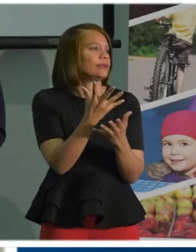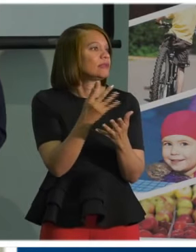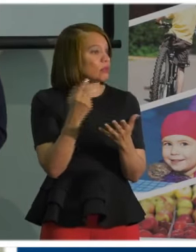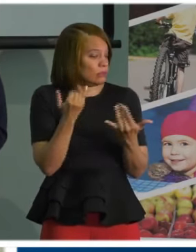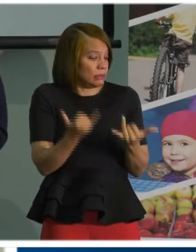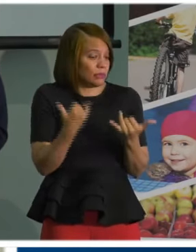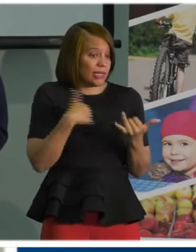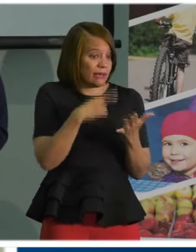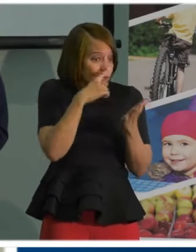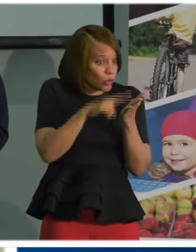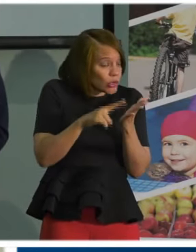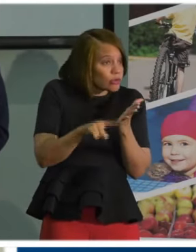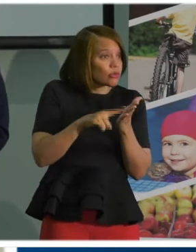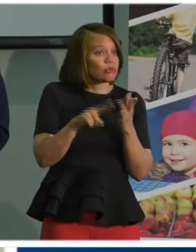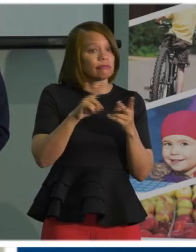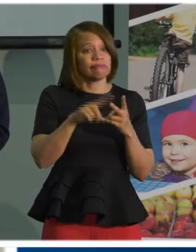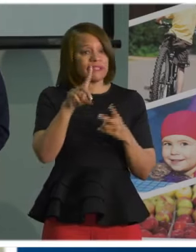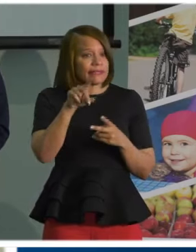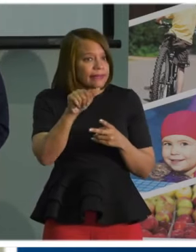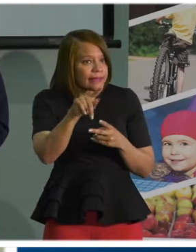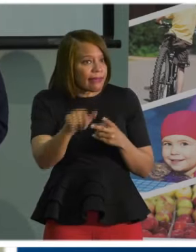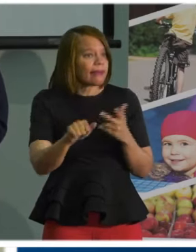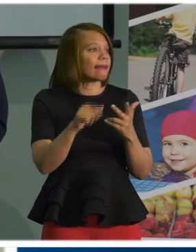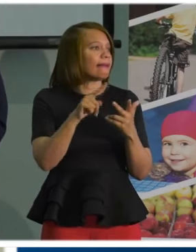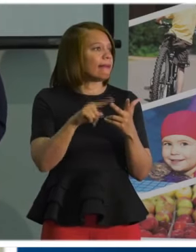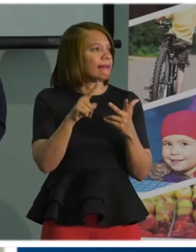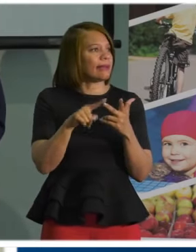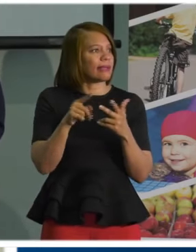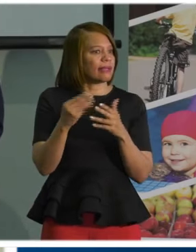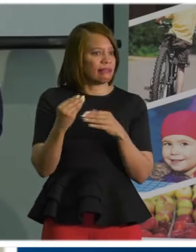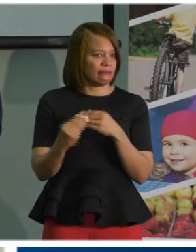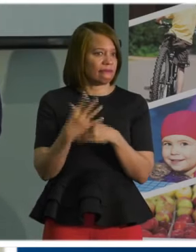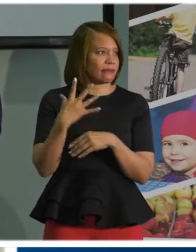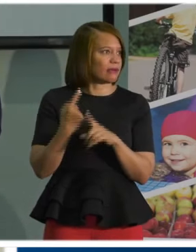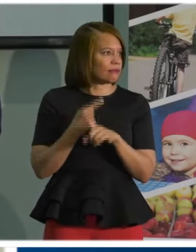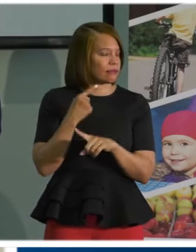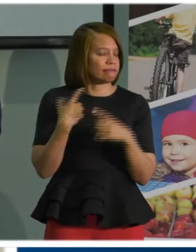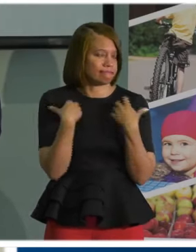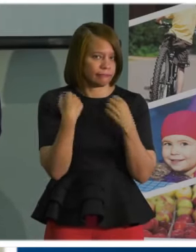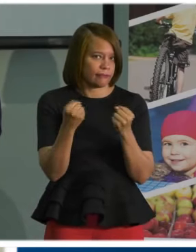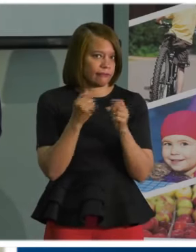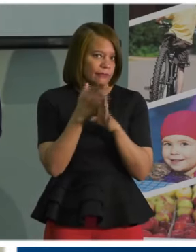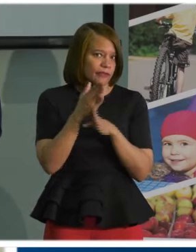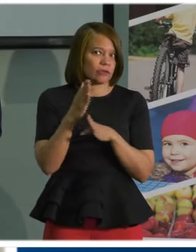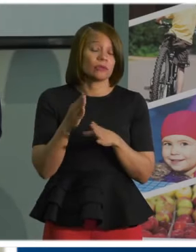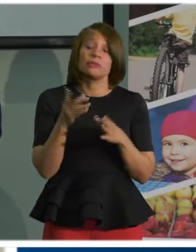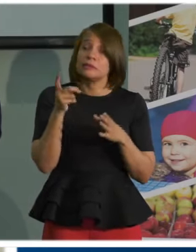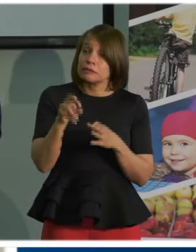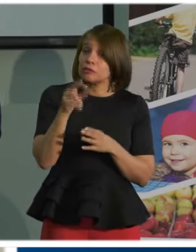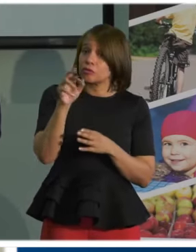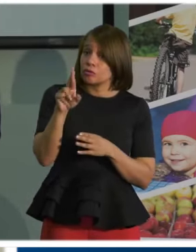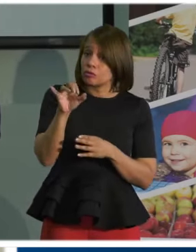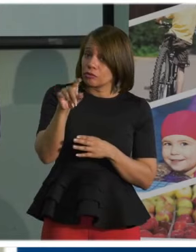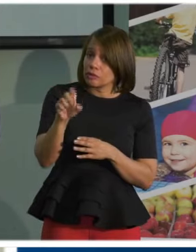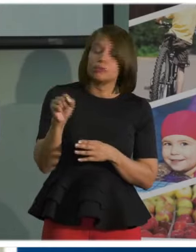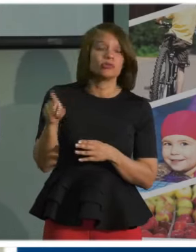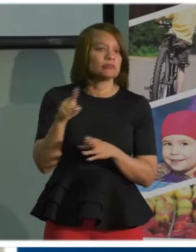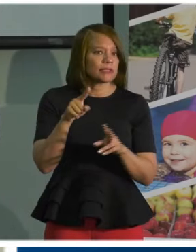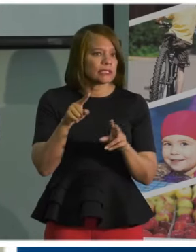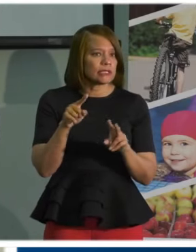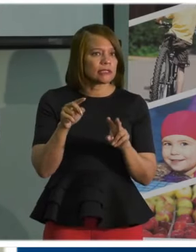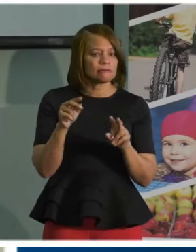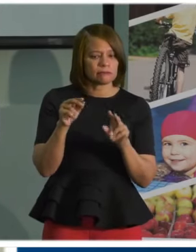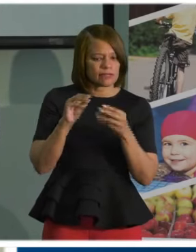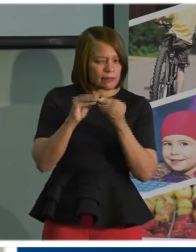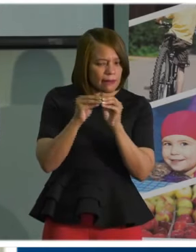the advice and counsel of our public health professionals. And Dr. Roberts has been watching this, as she mentioned, over the last 10